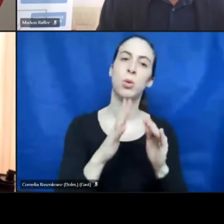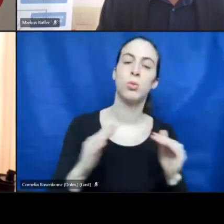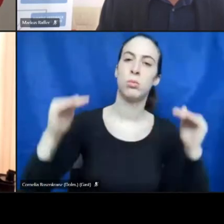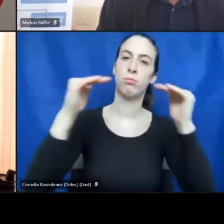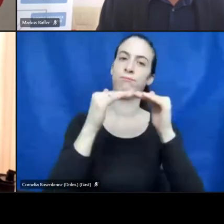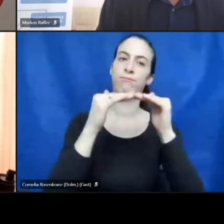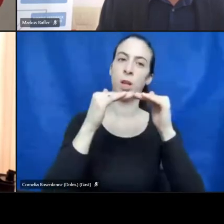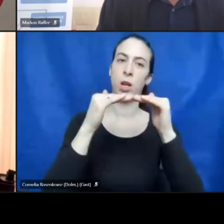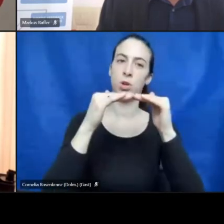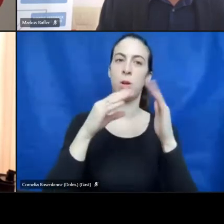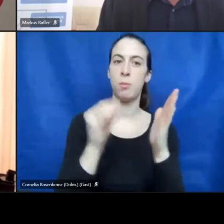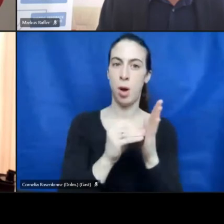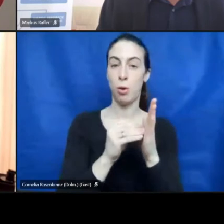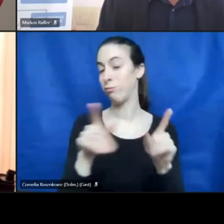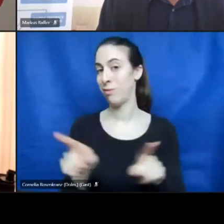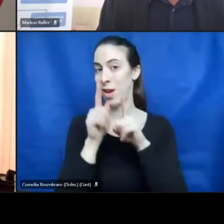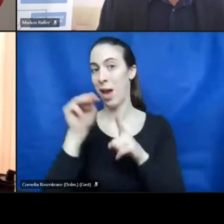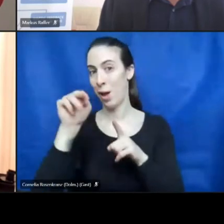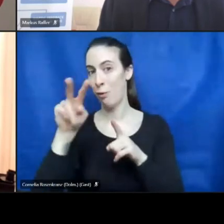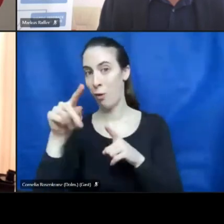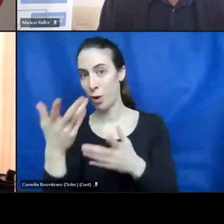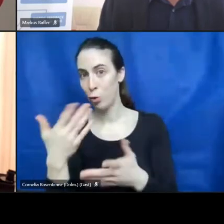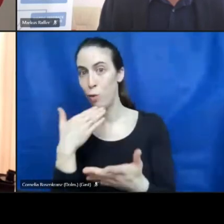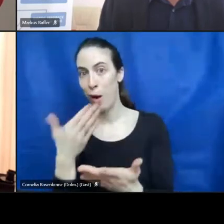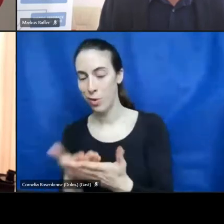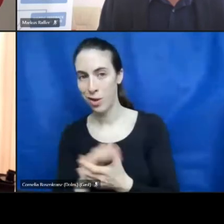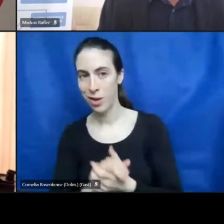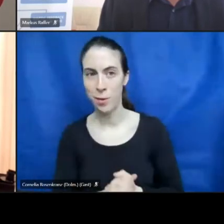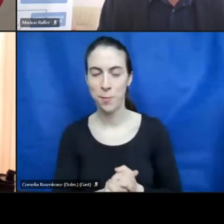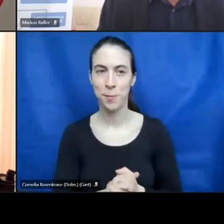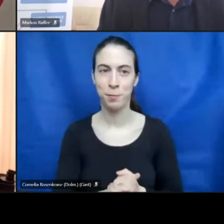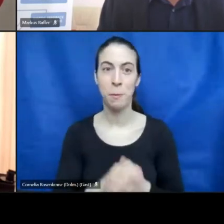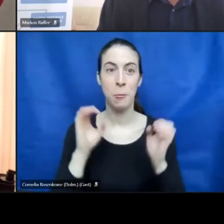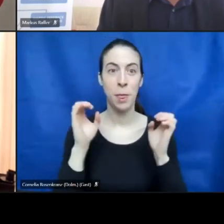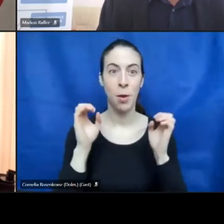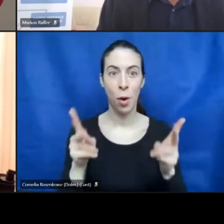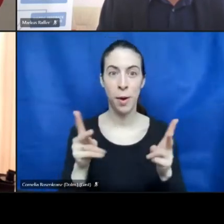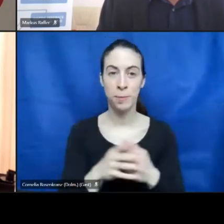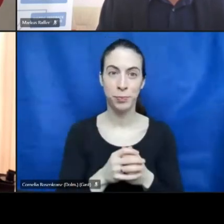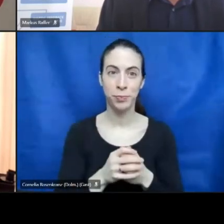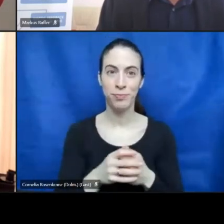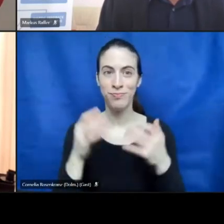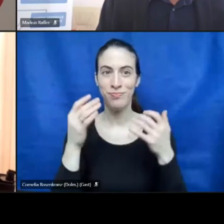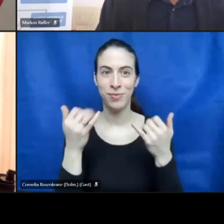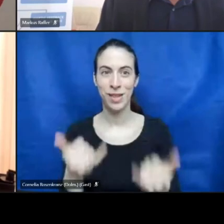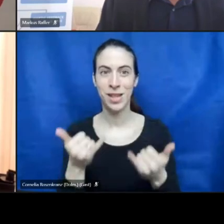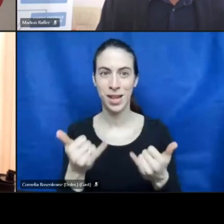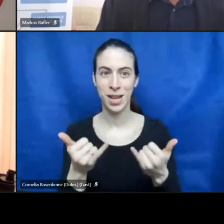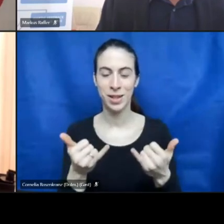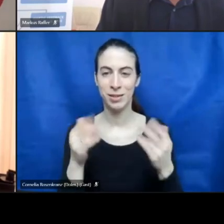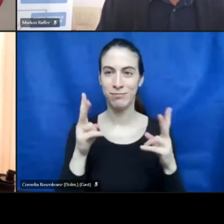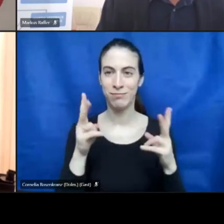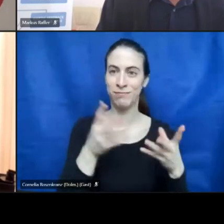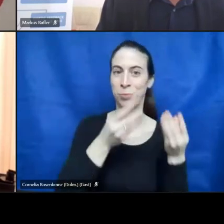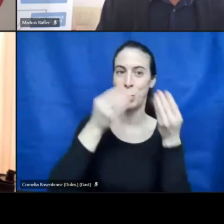like the NVG. Now for me, it's time to give the stage to